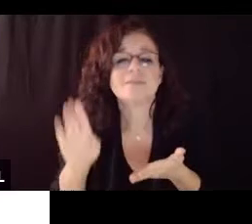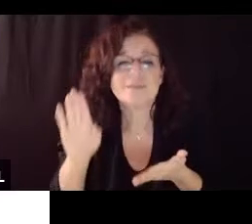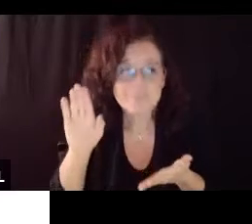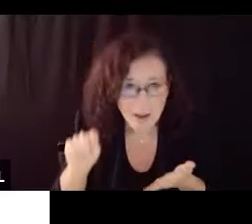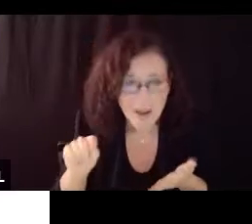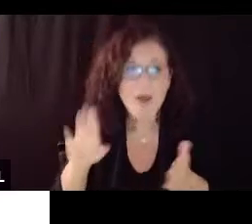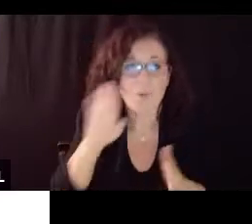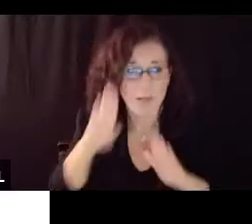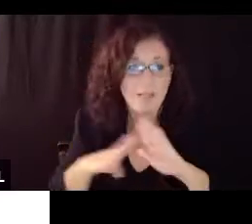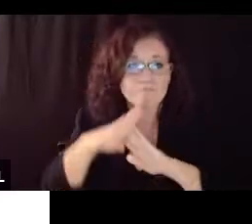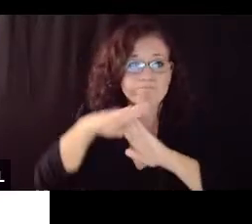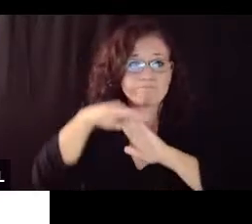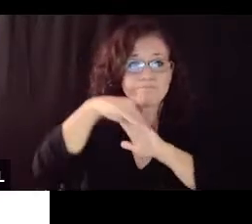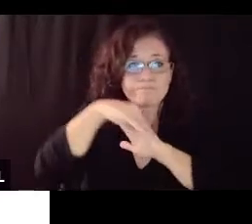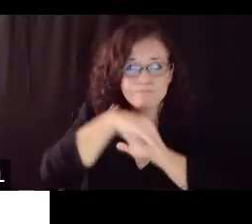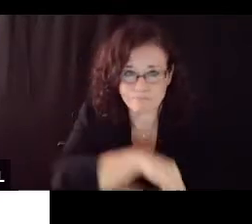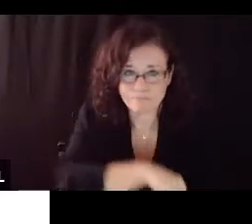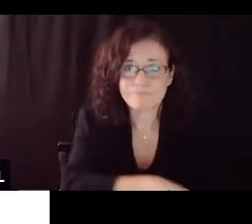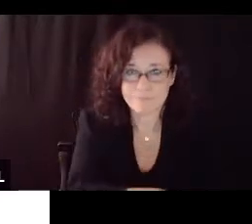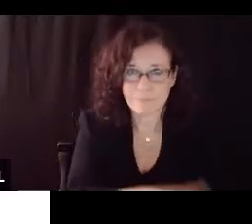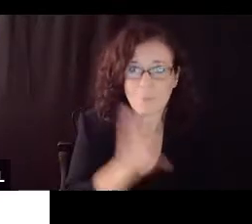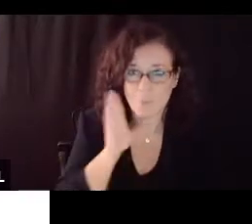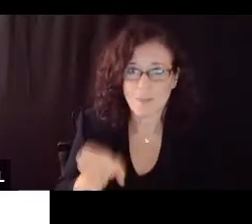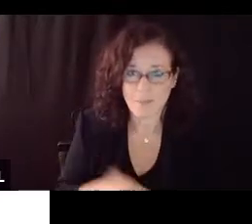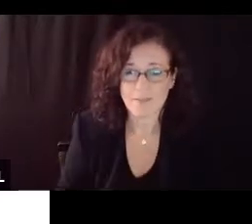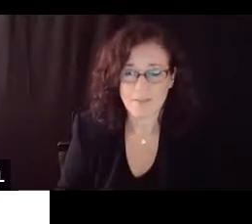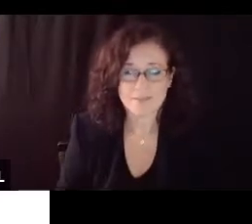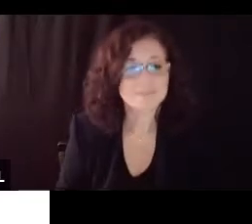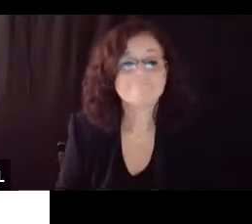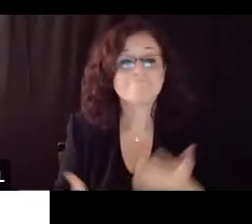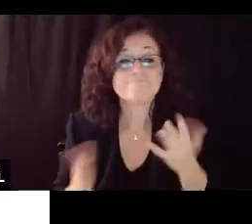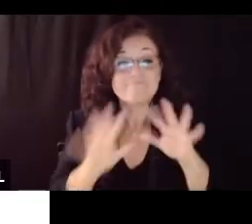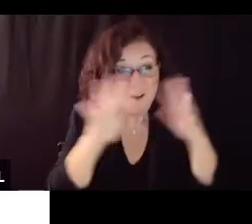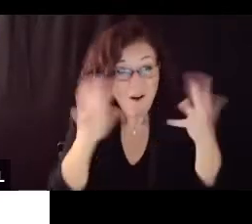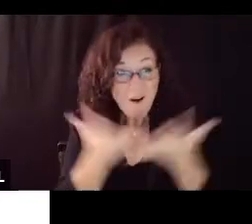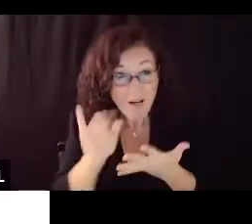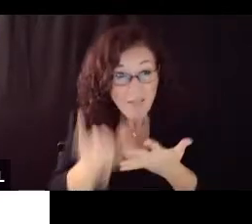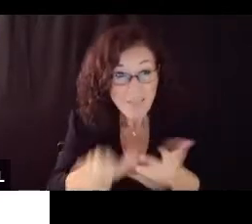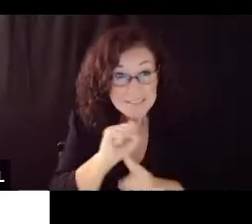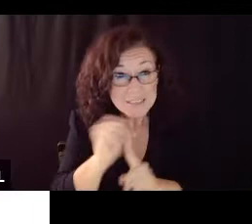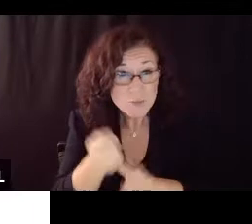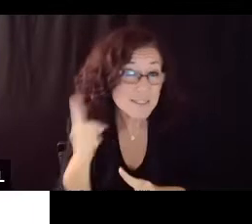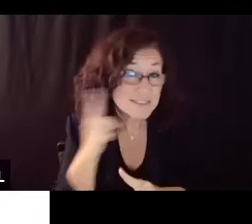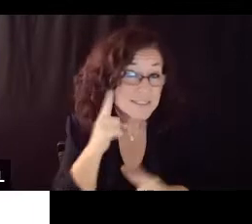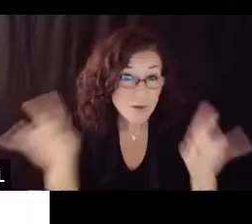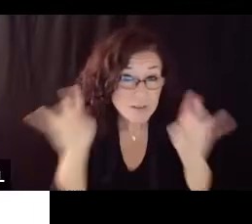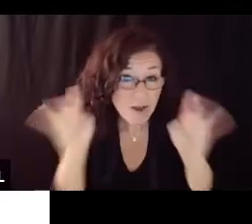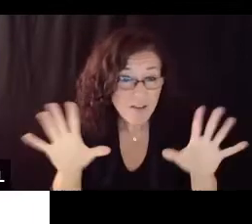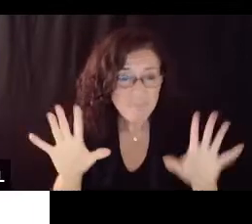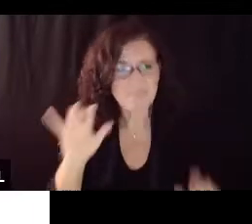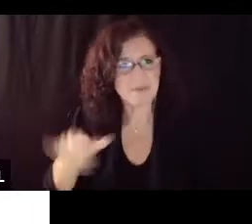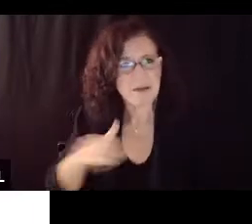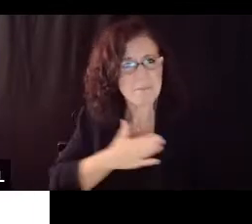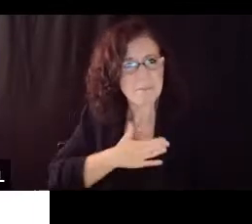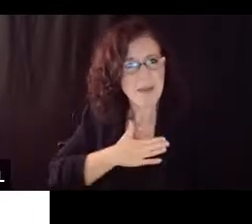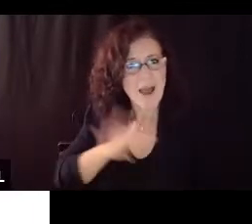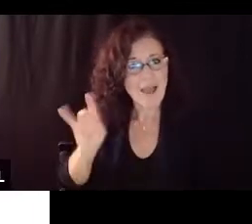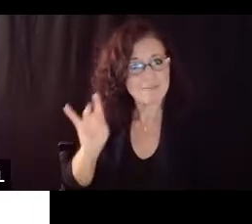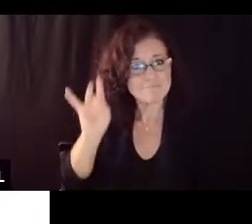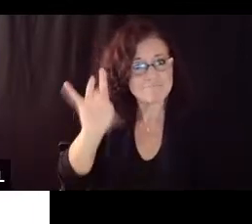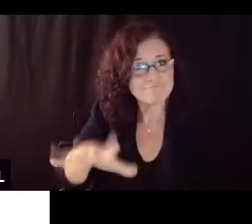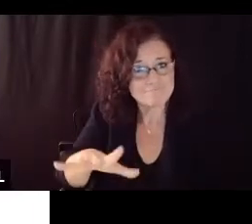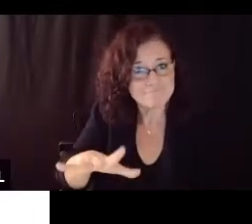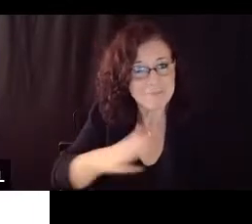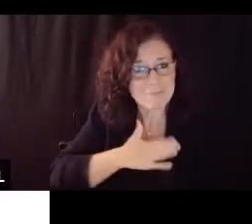head back down and despite all this I would say this is editorial from just a doc um to all you